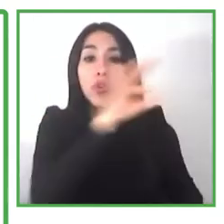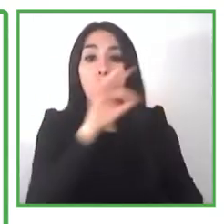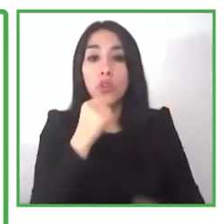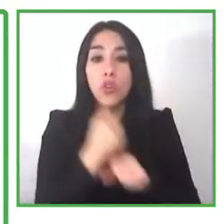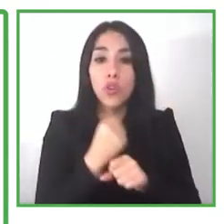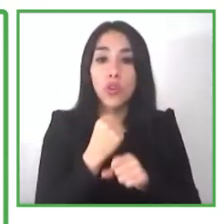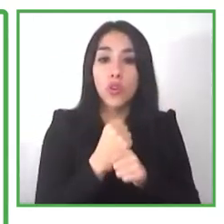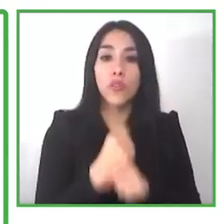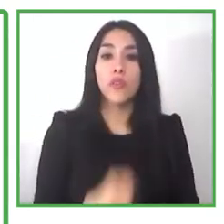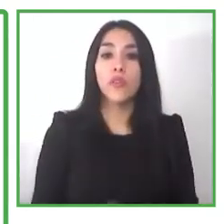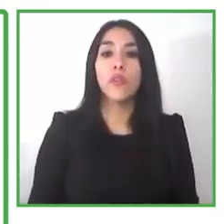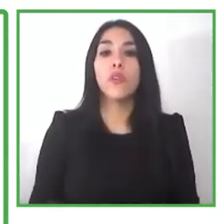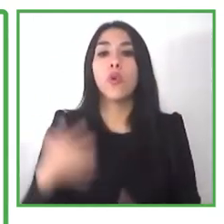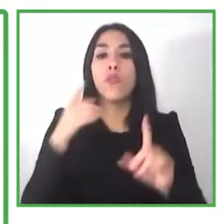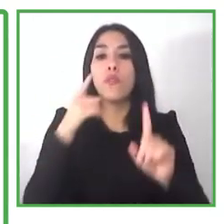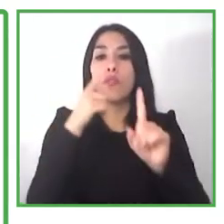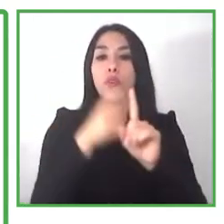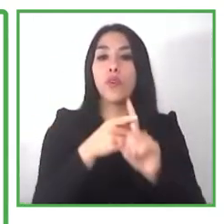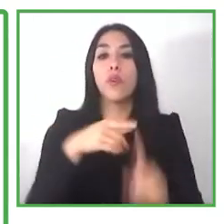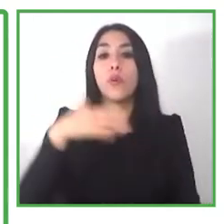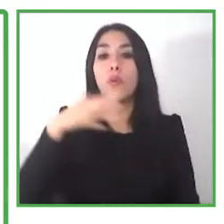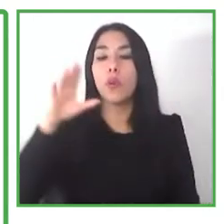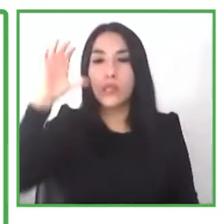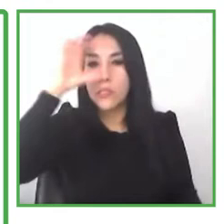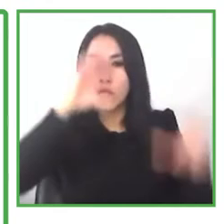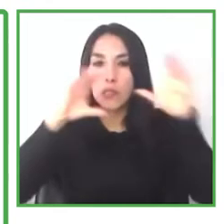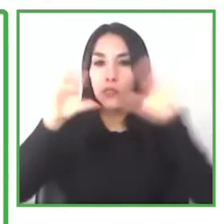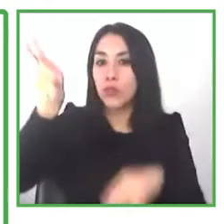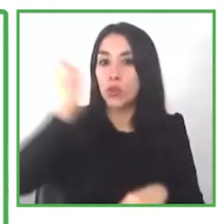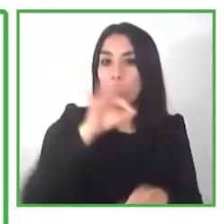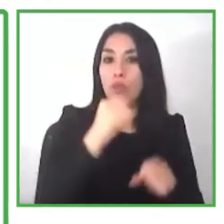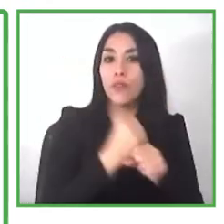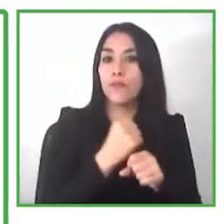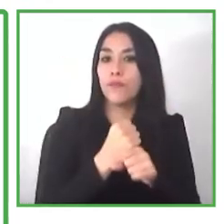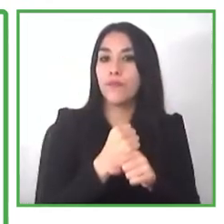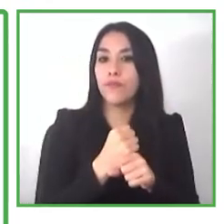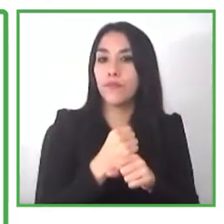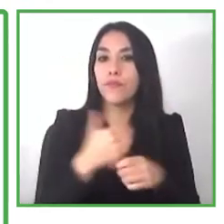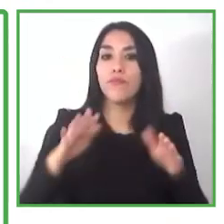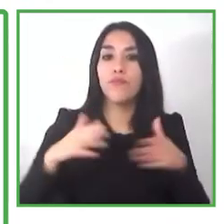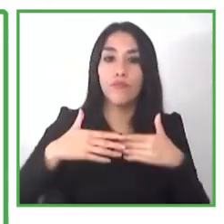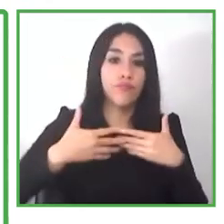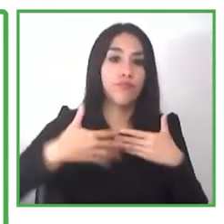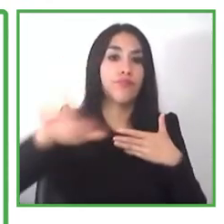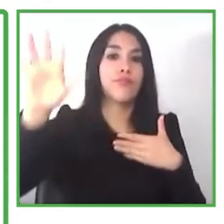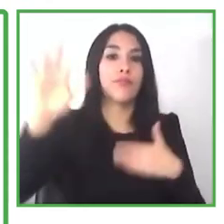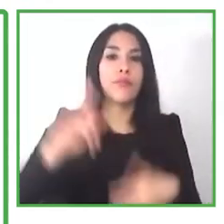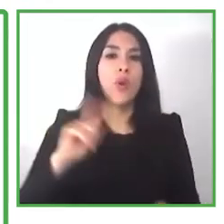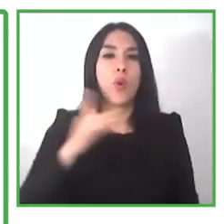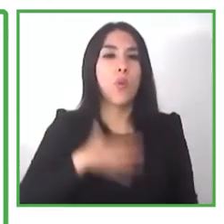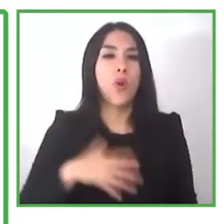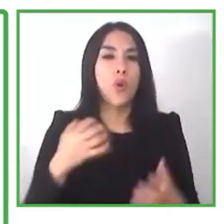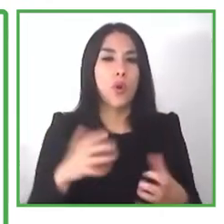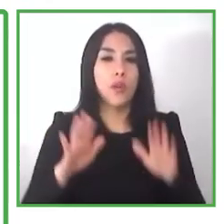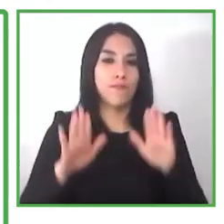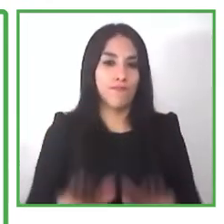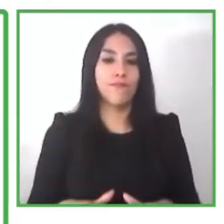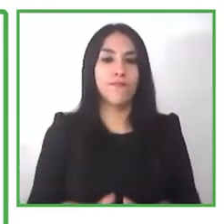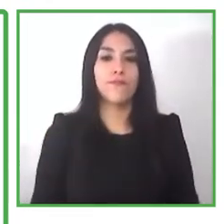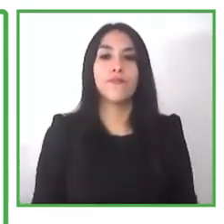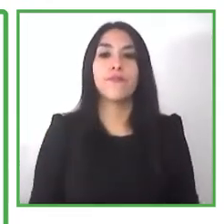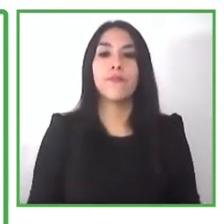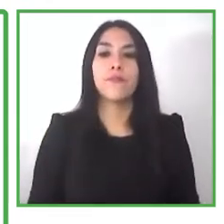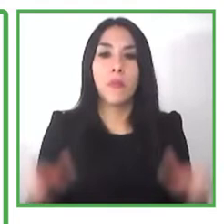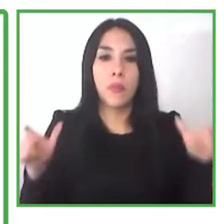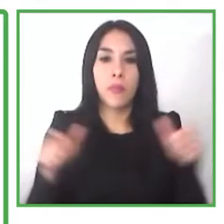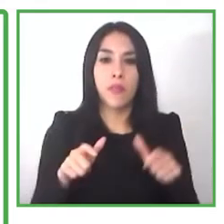terms of the characteristics of the the work that we seek out it's entry level it's fairly repetitive uh uh not